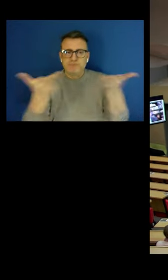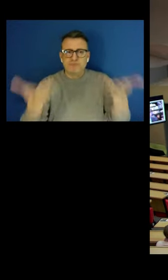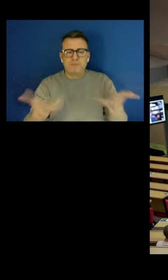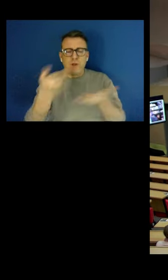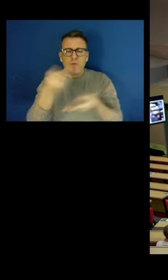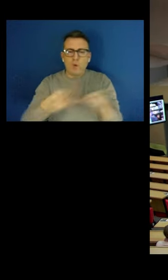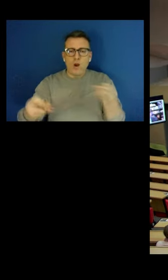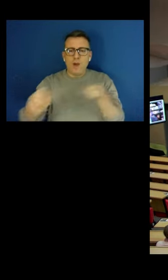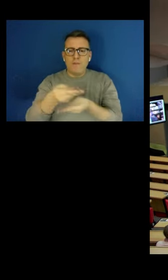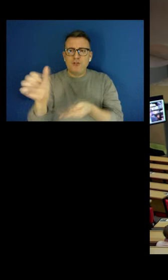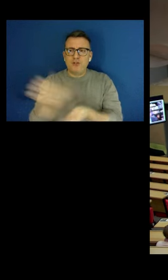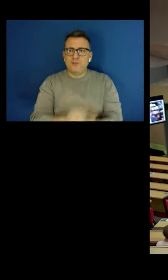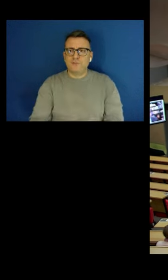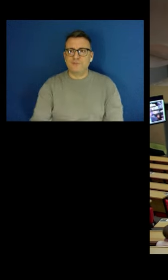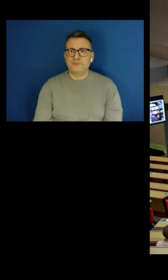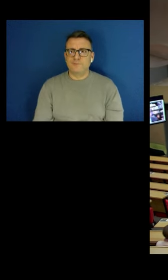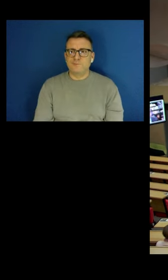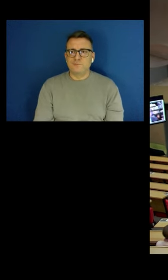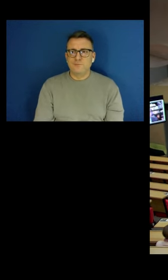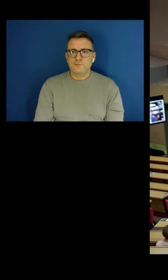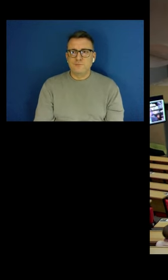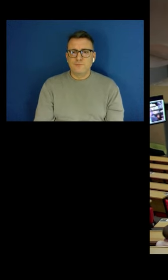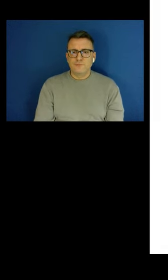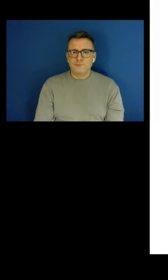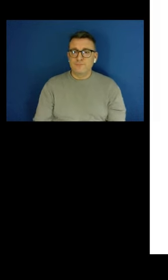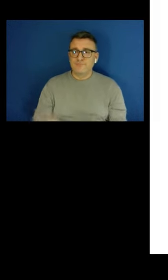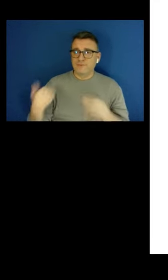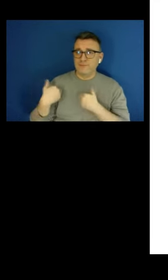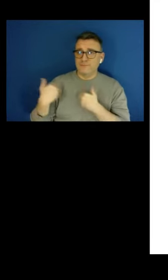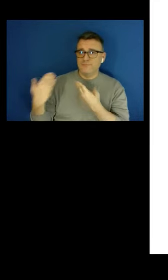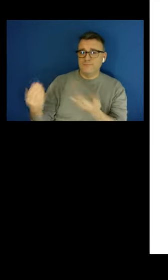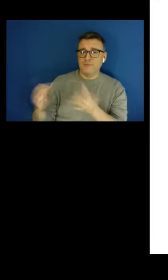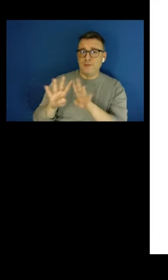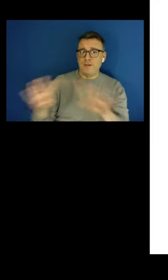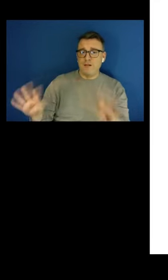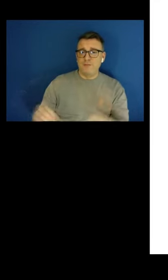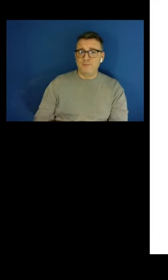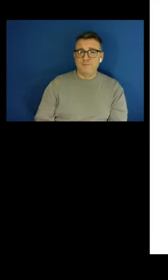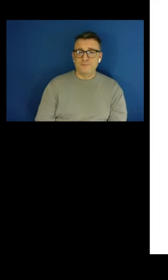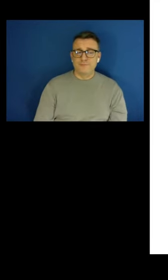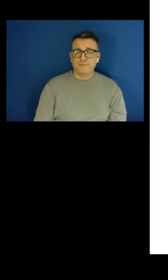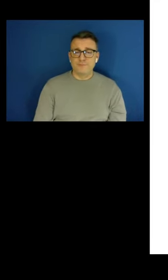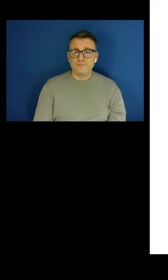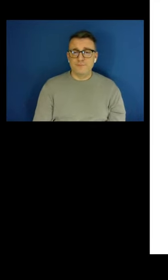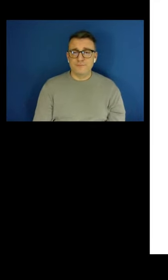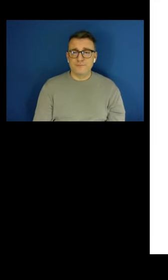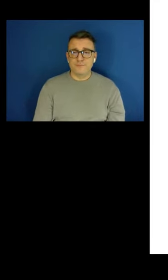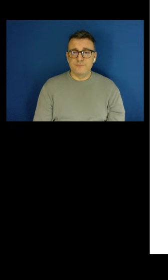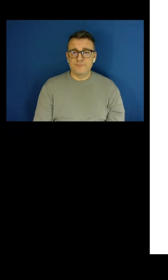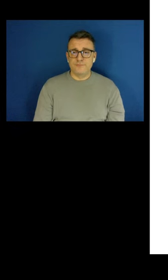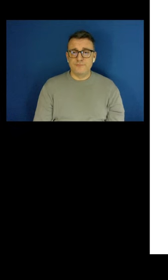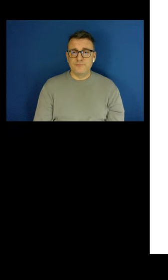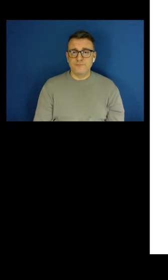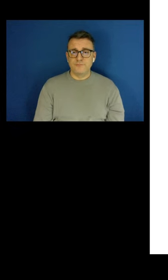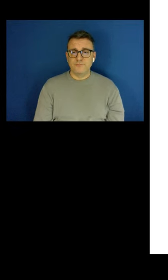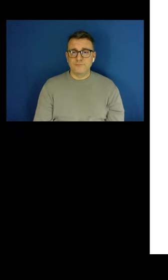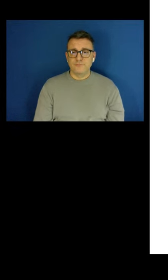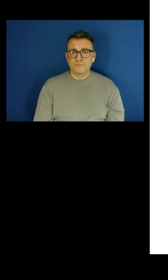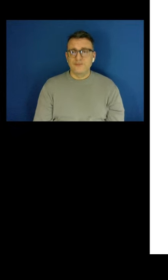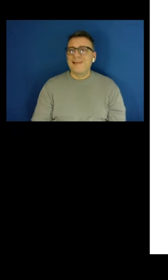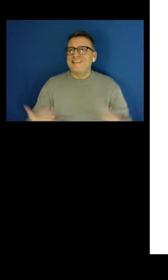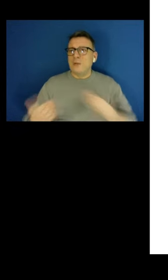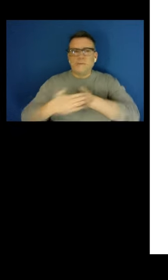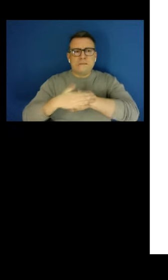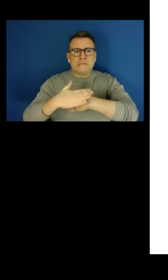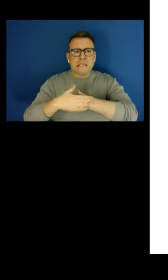Thank you. Over to our panelists, please. Shall I start? Okay, so we're on a little bit of a time constraint, but I